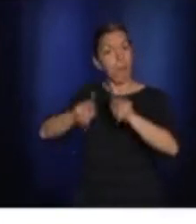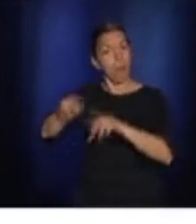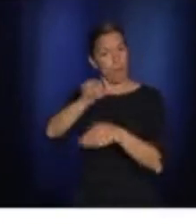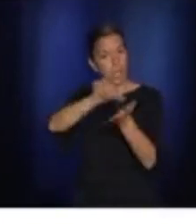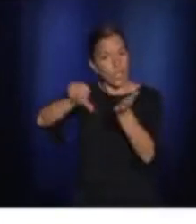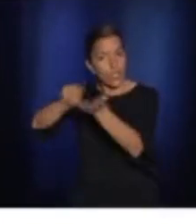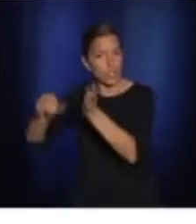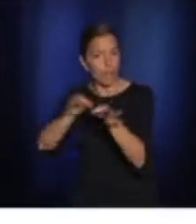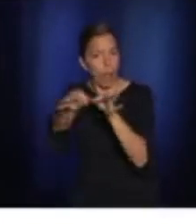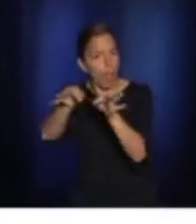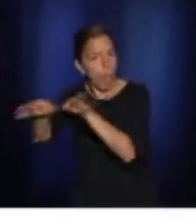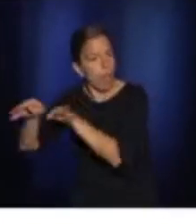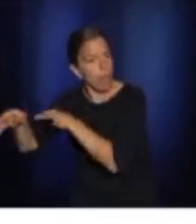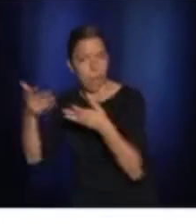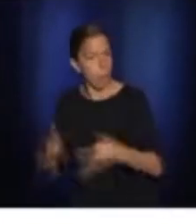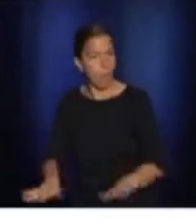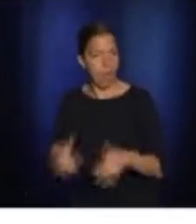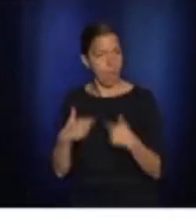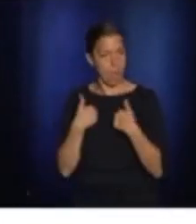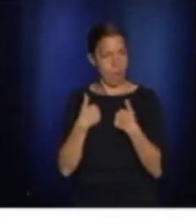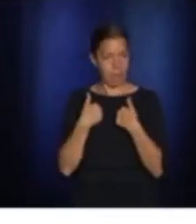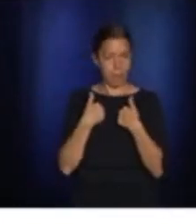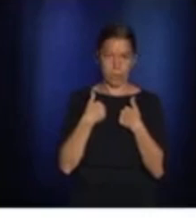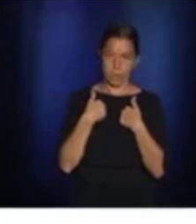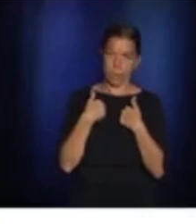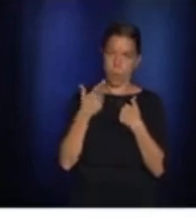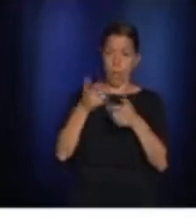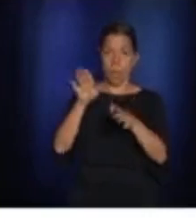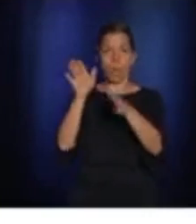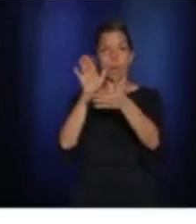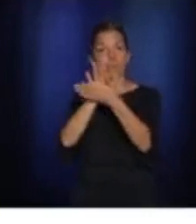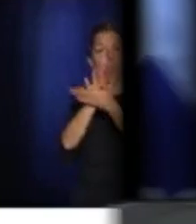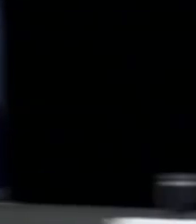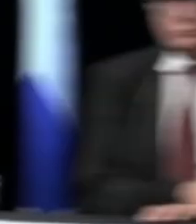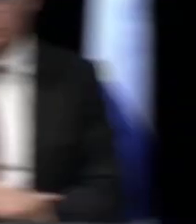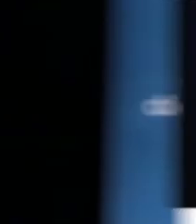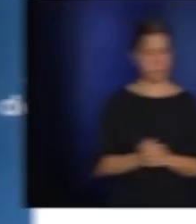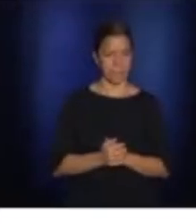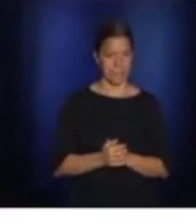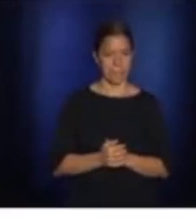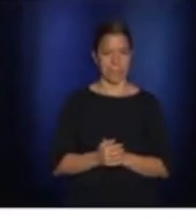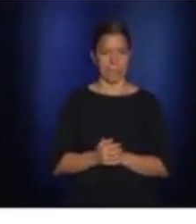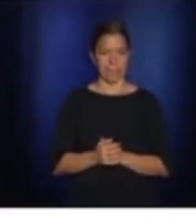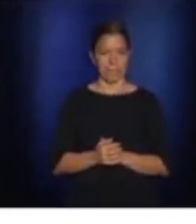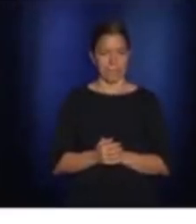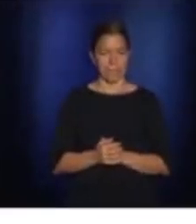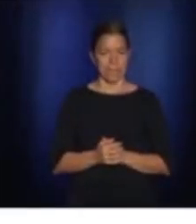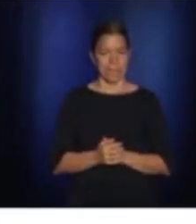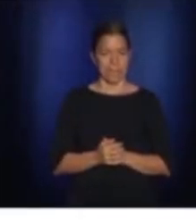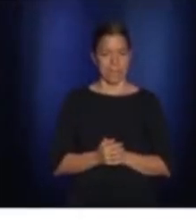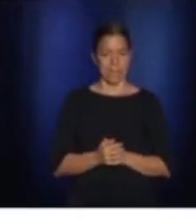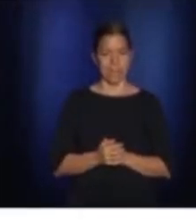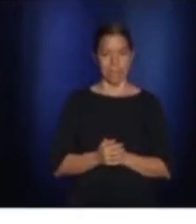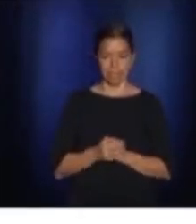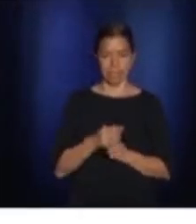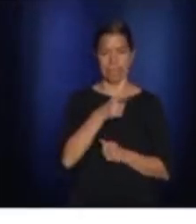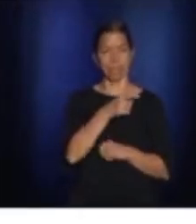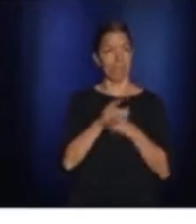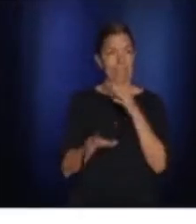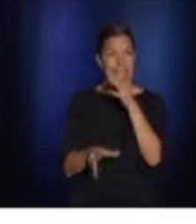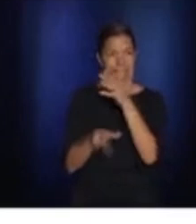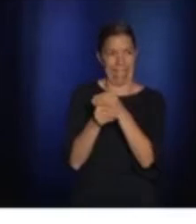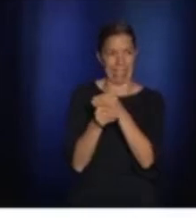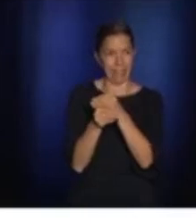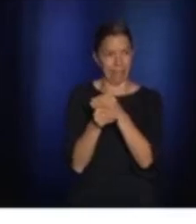hold that to our children. So please be careful. Usually when you gentlemen